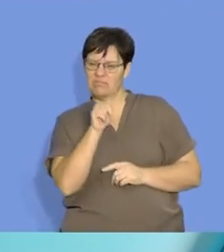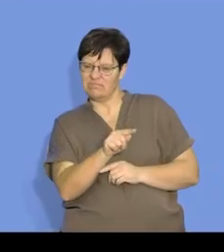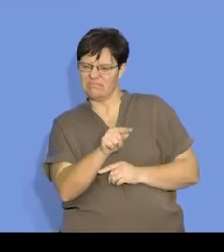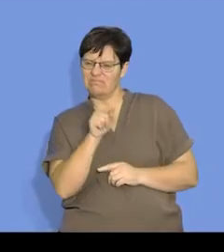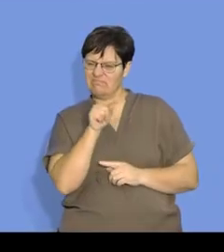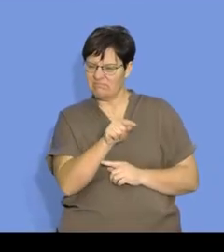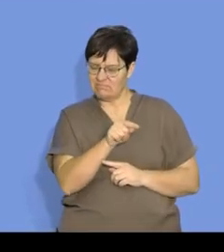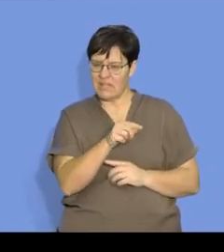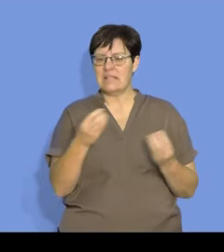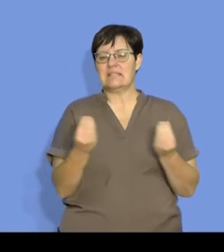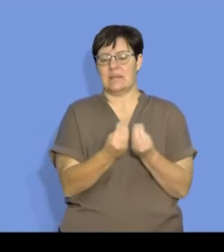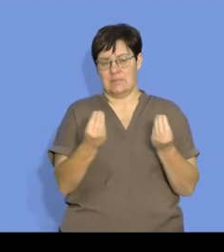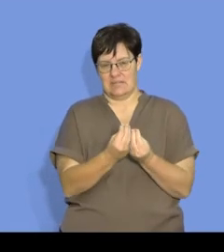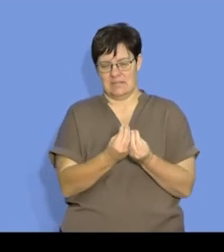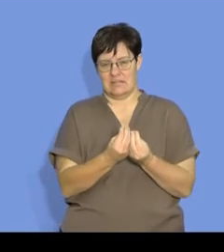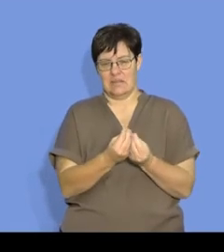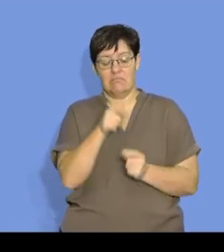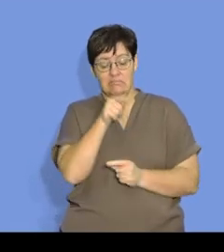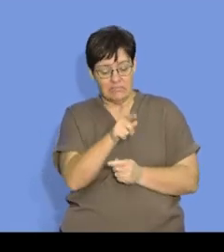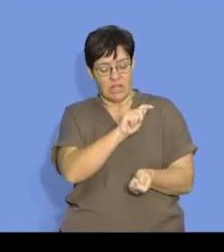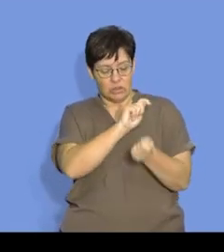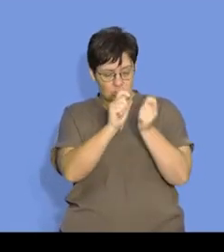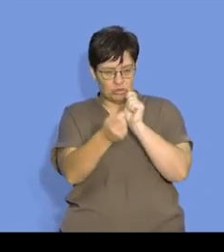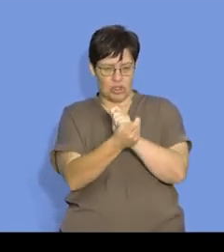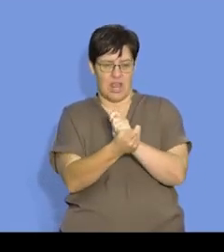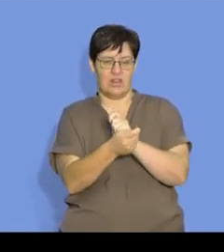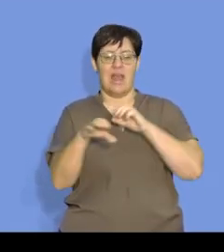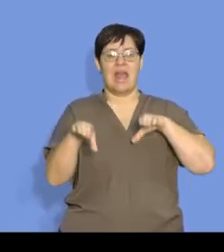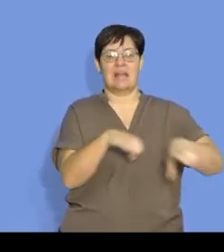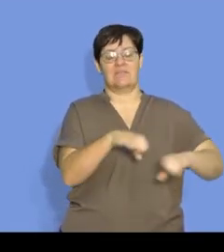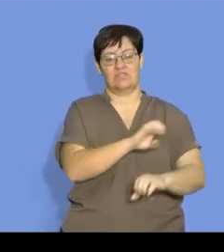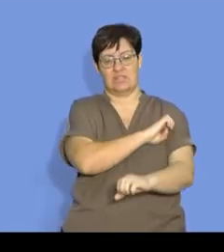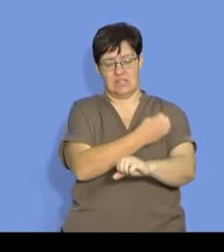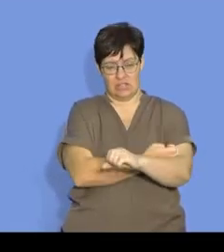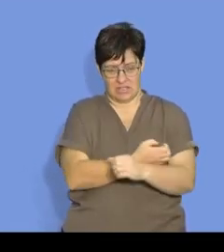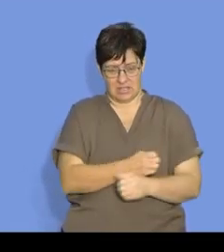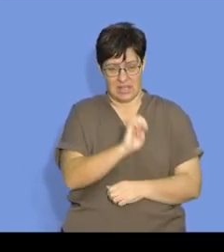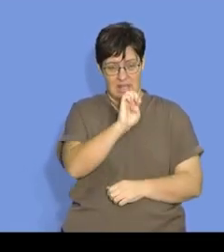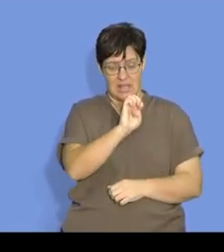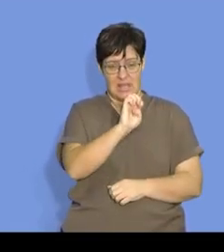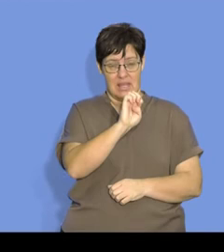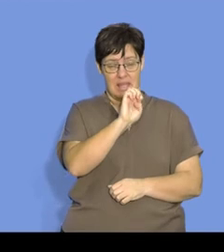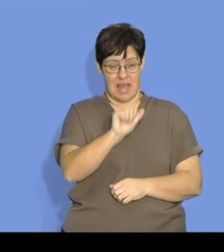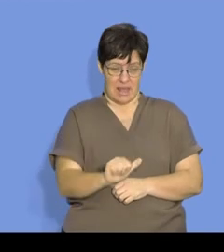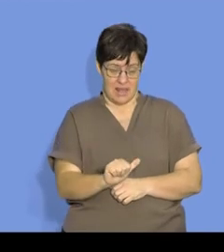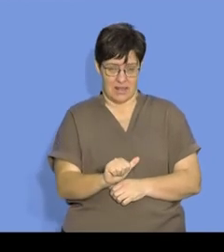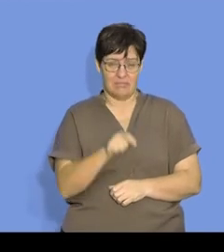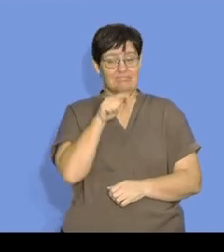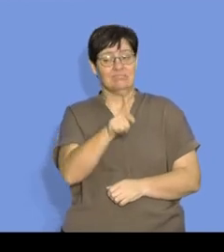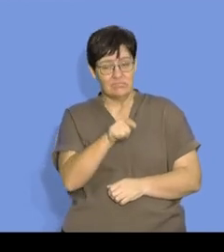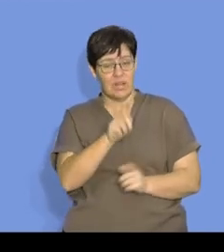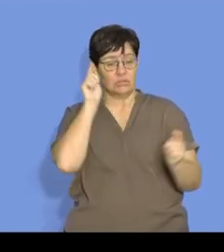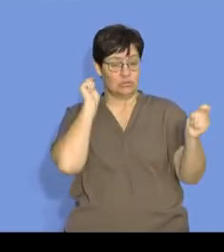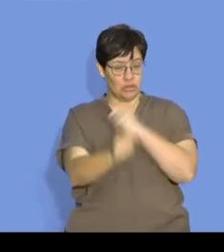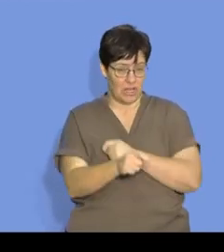look at catalyst, catalyst is a substance that changes the activation energy, and when this